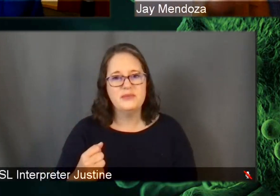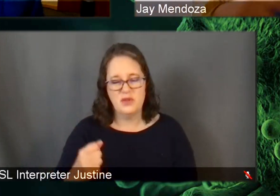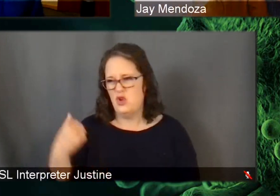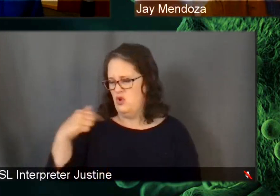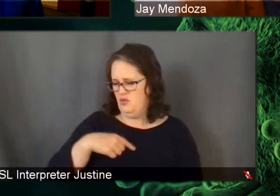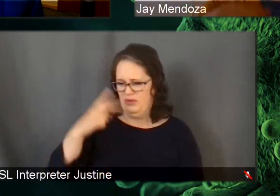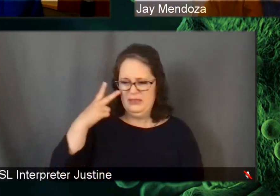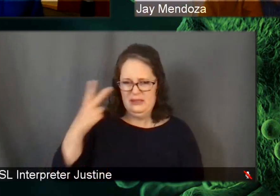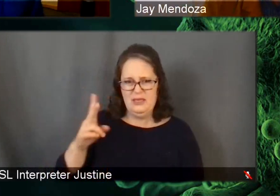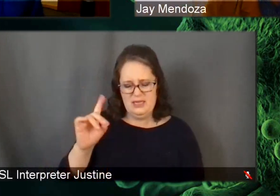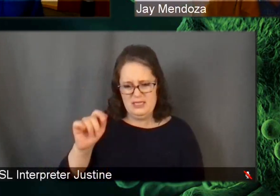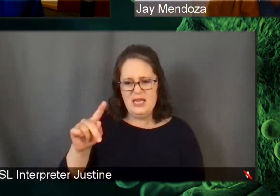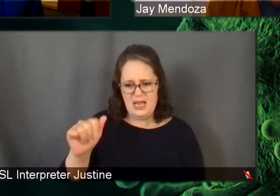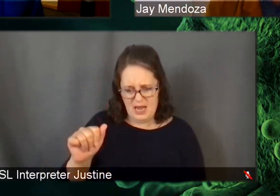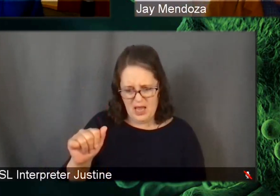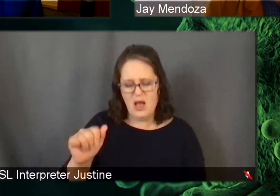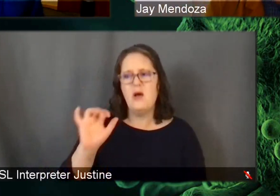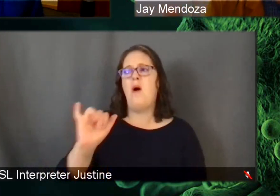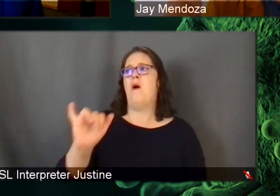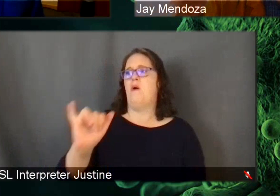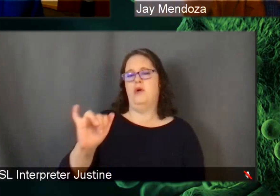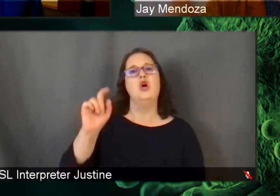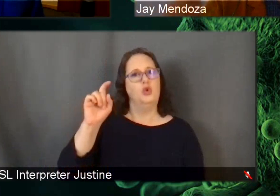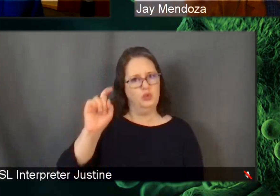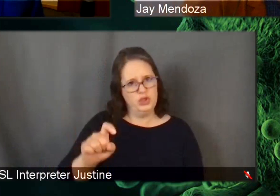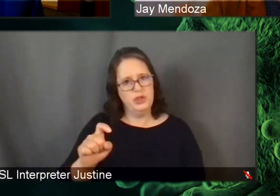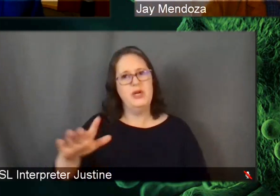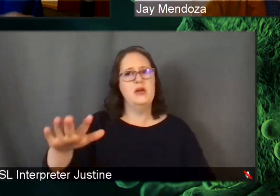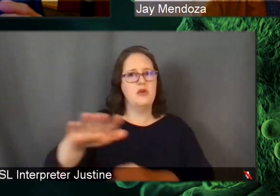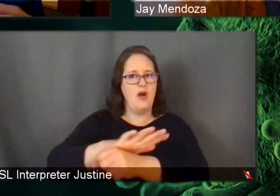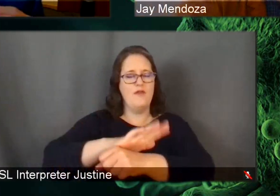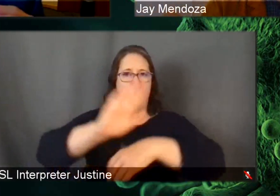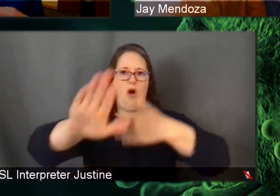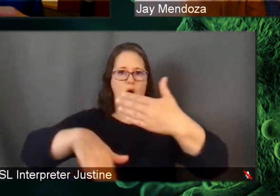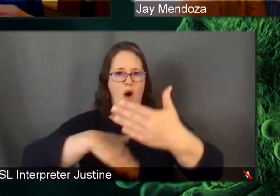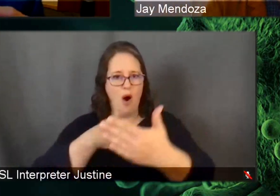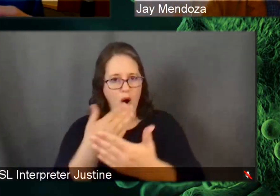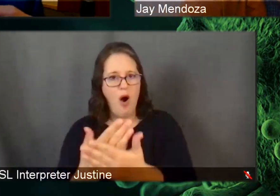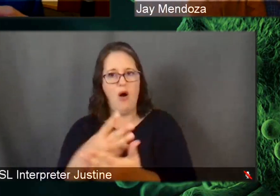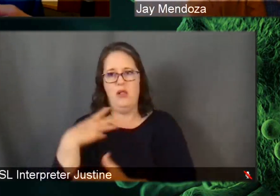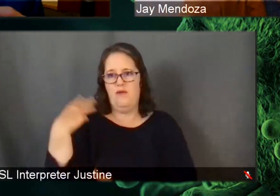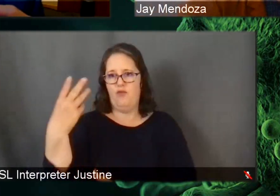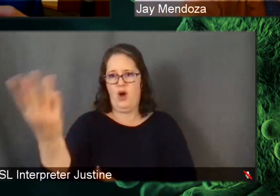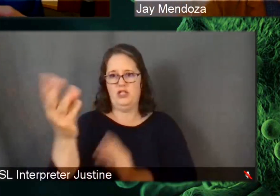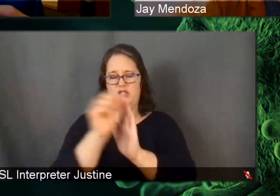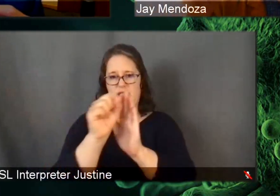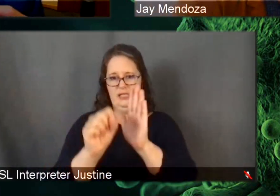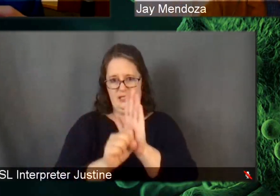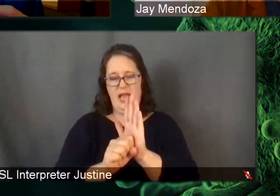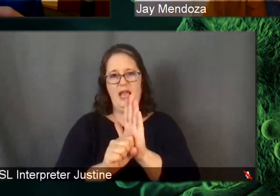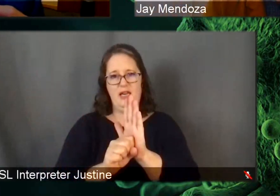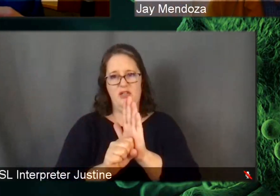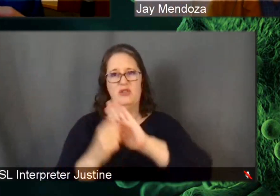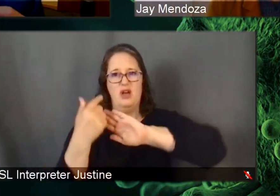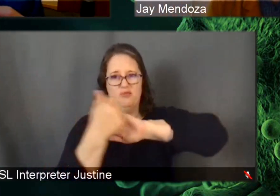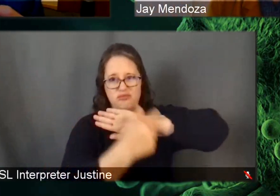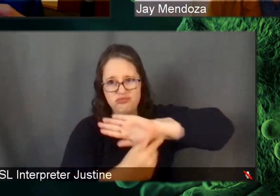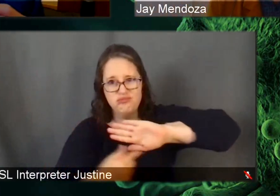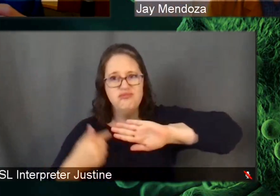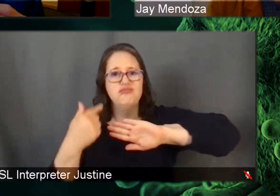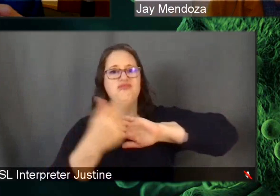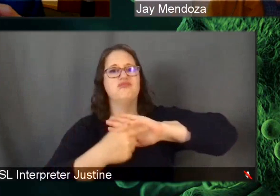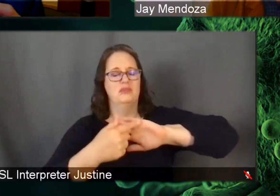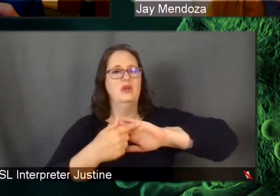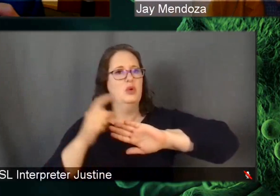encompass the entire state of Washington, that we should be Washington state's NCI designated comprehensive cancer center.